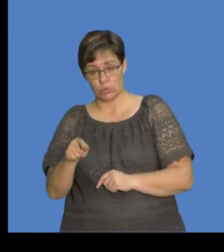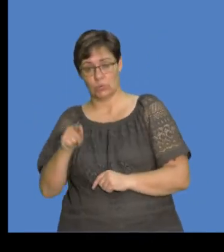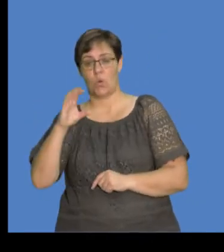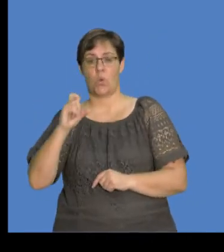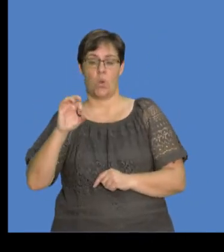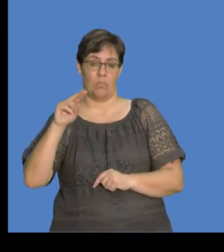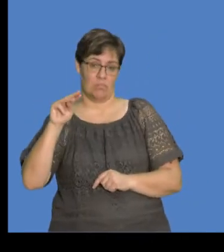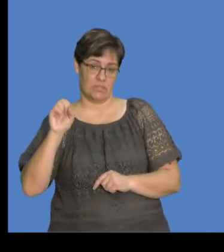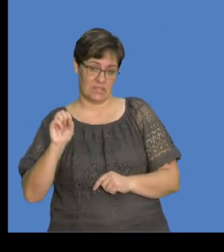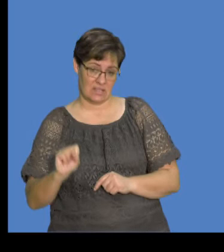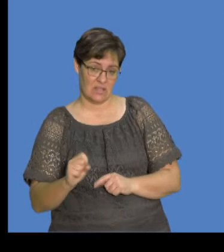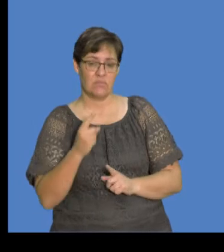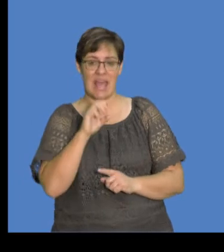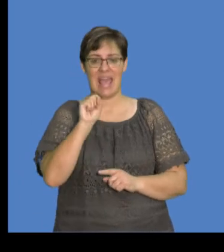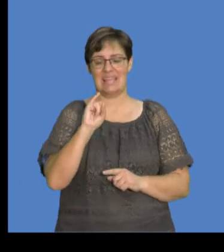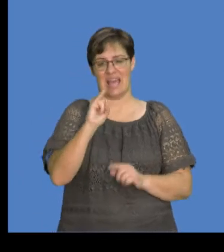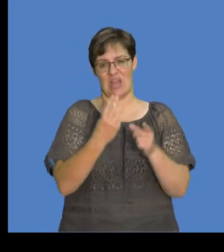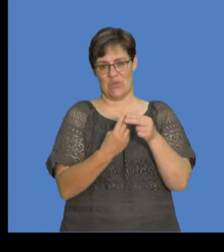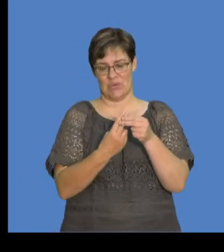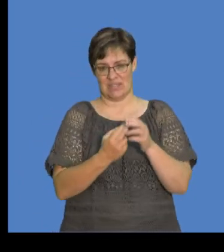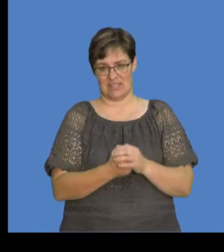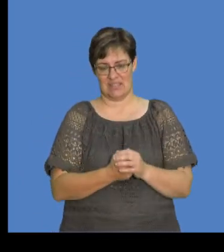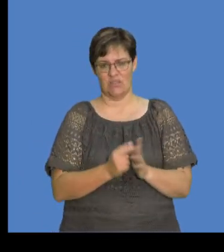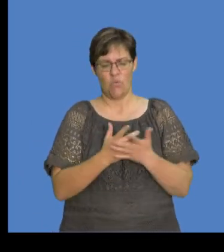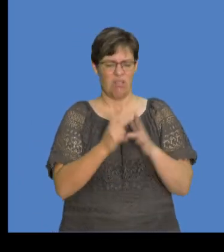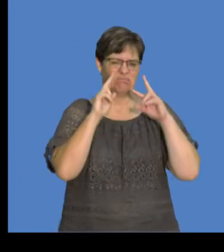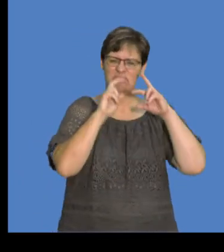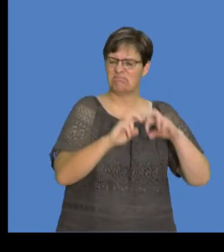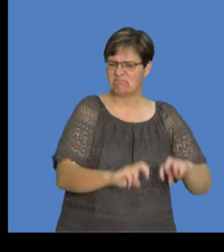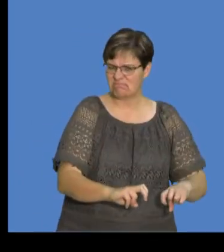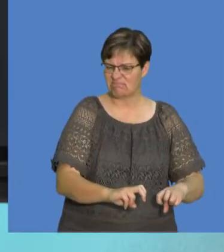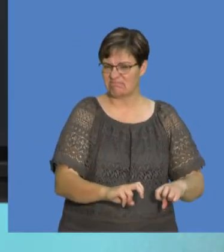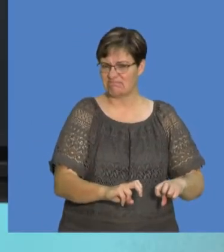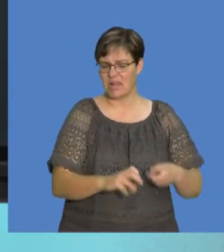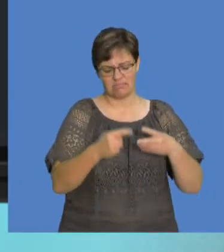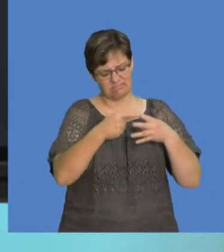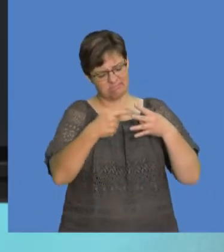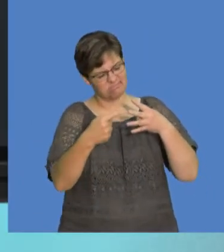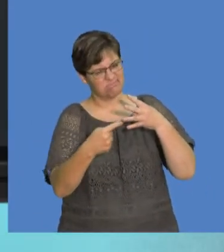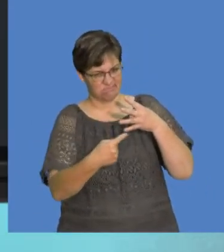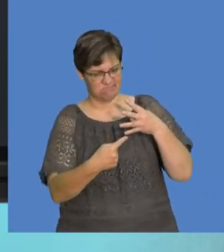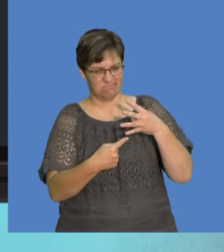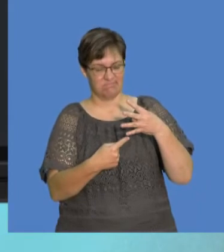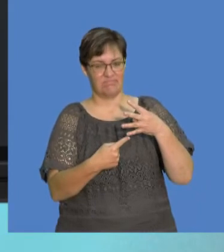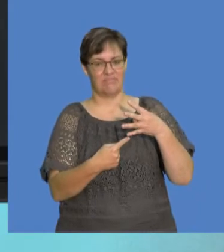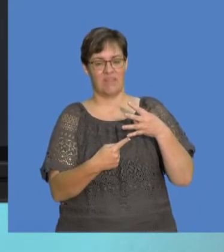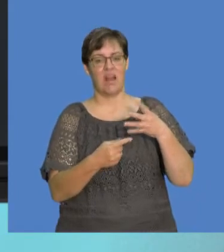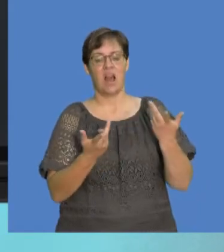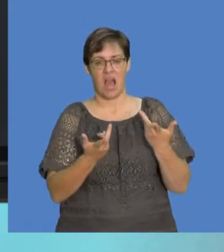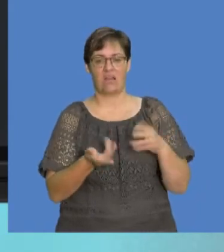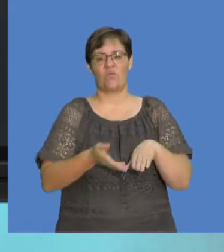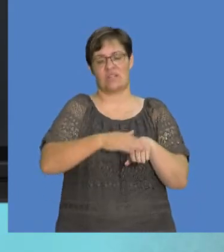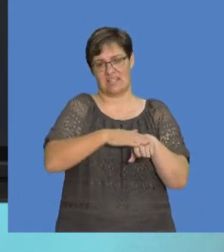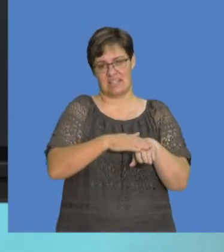microcoulombs to coulombs, which is the SI unit. Having said that, we shall explore, you know, a number of